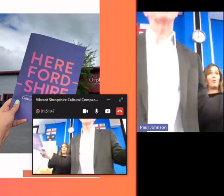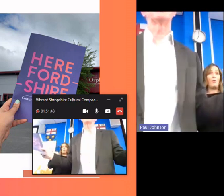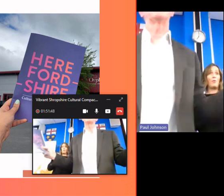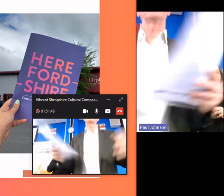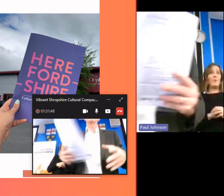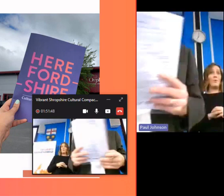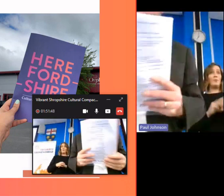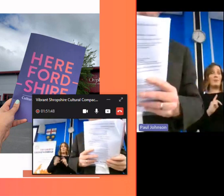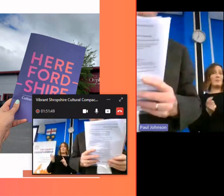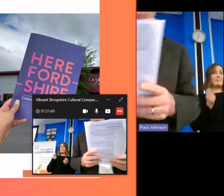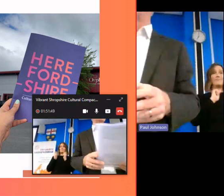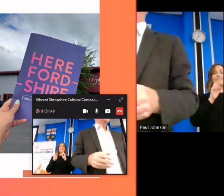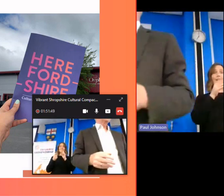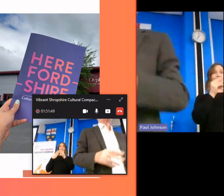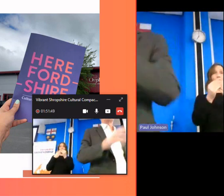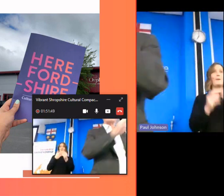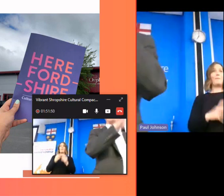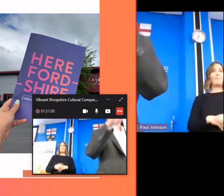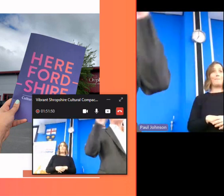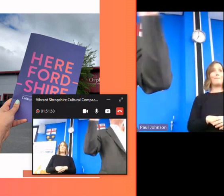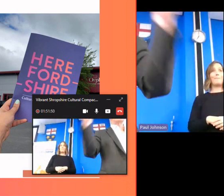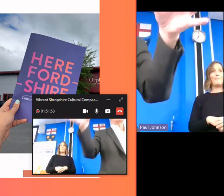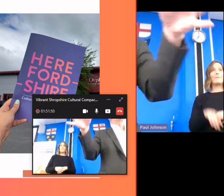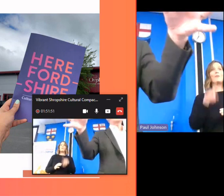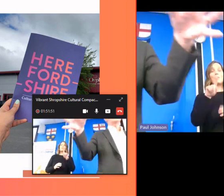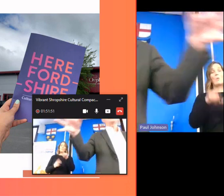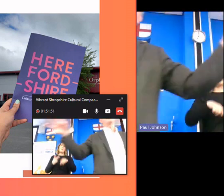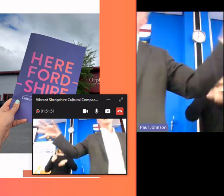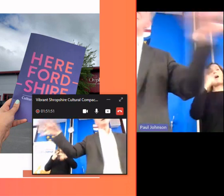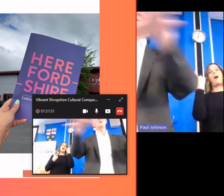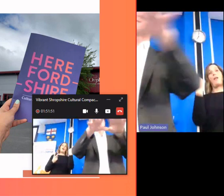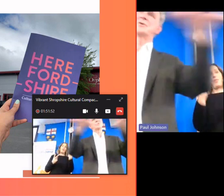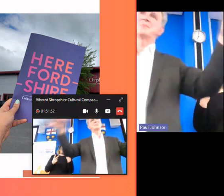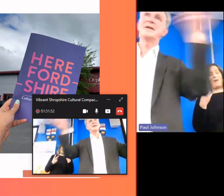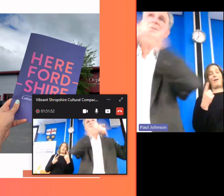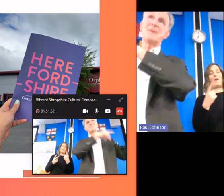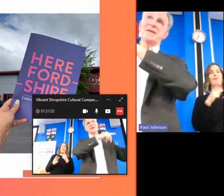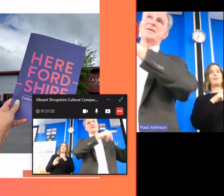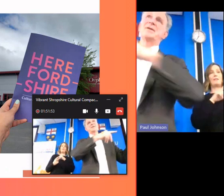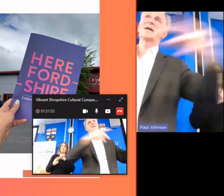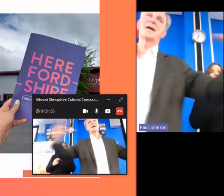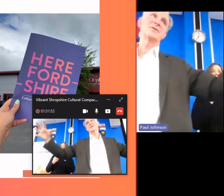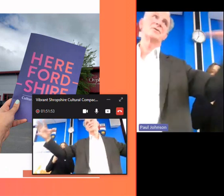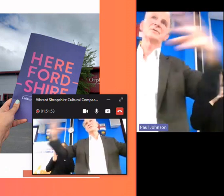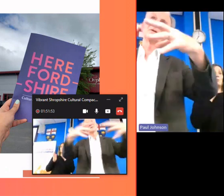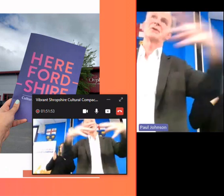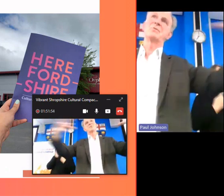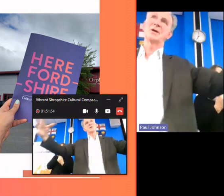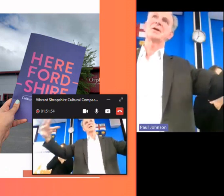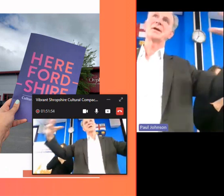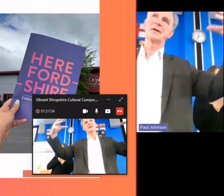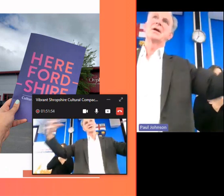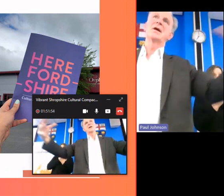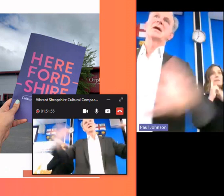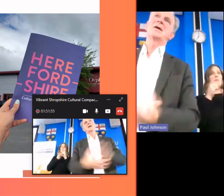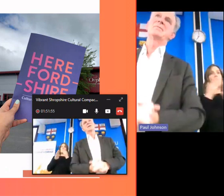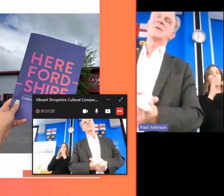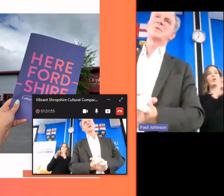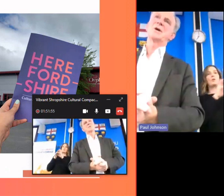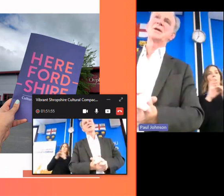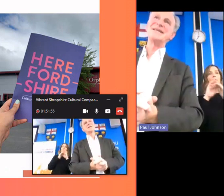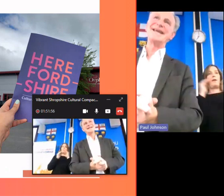you know a very different leadership so i think that is another value why we should be independent and also working